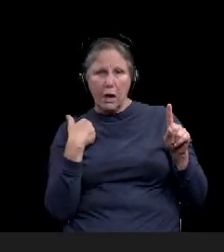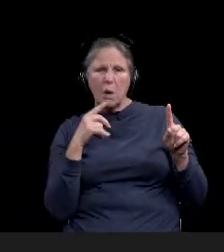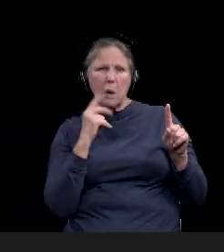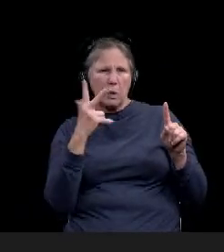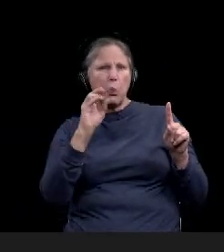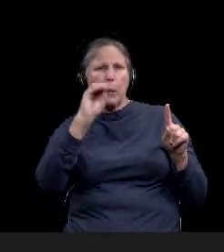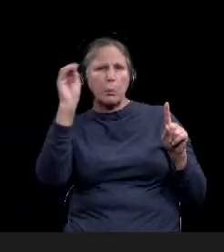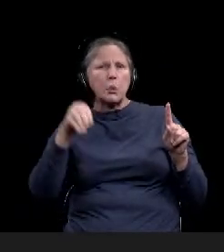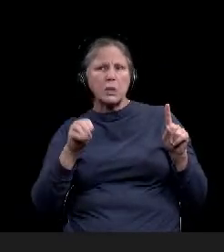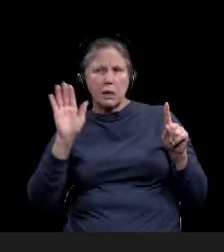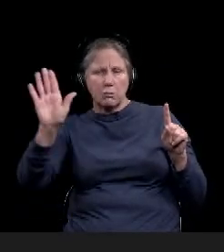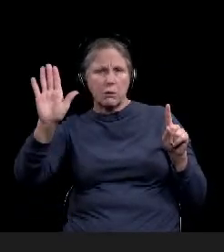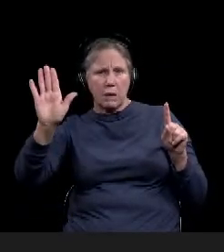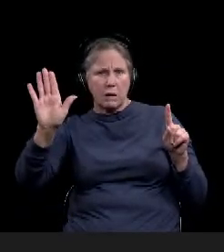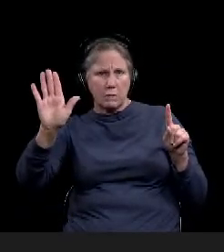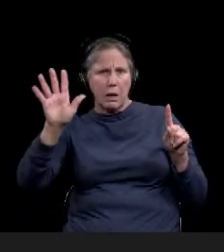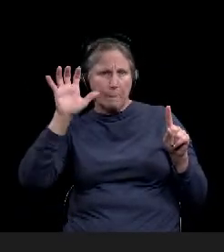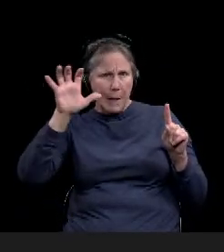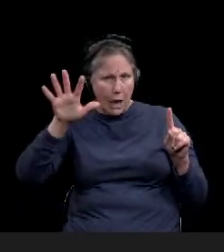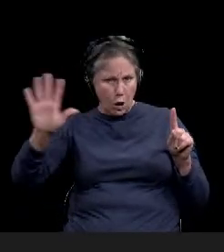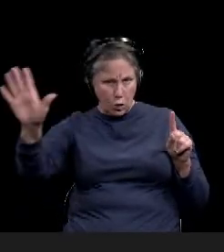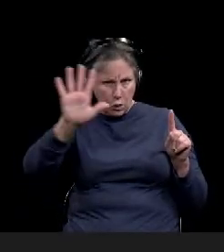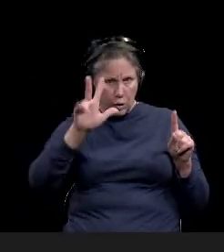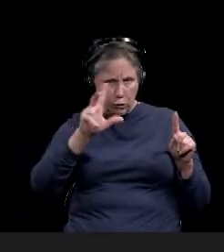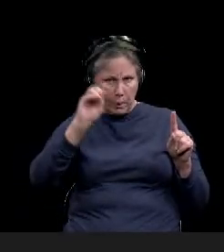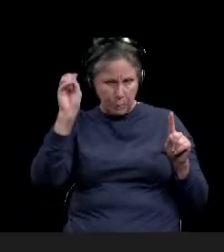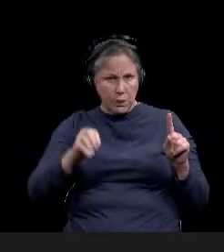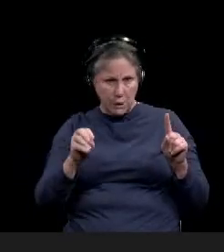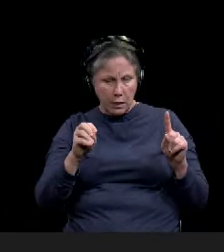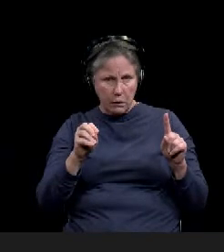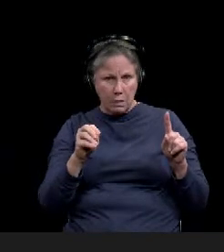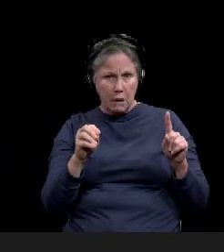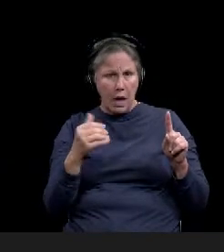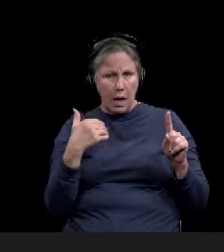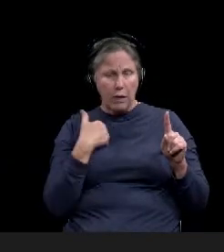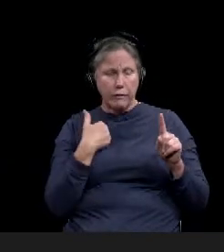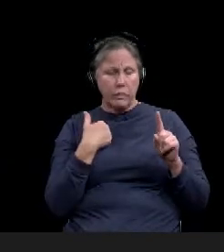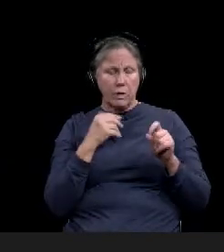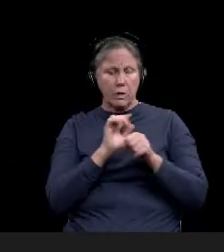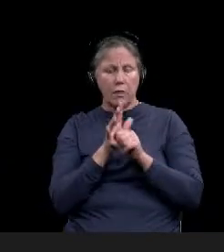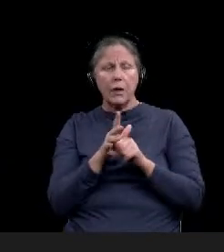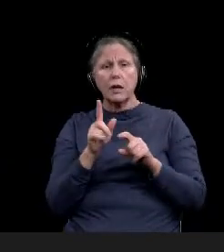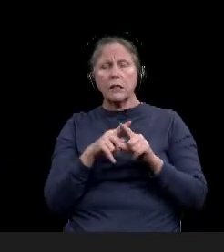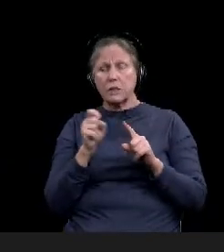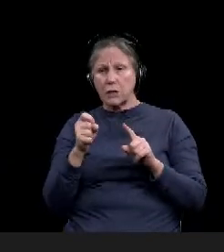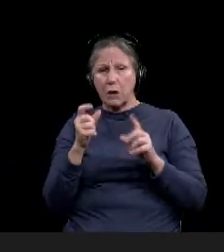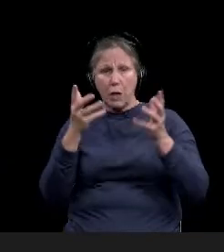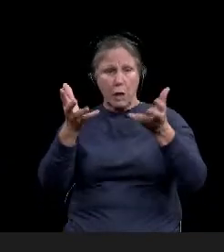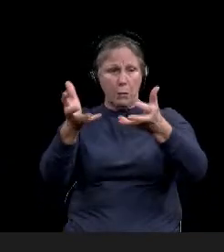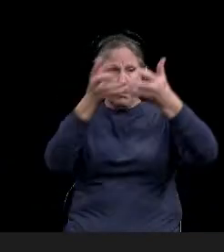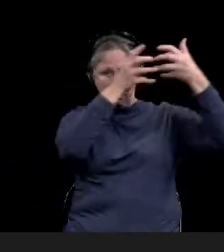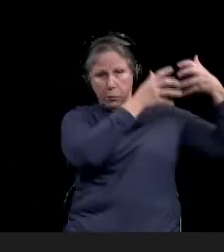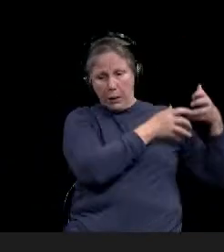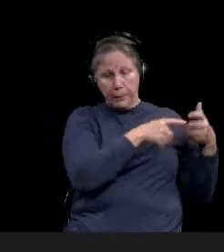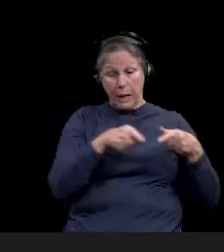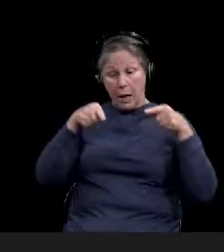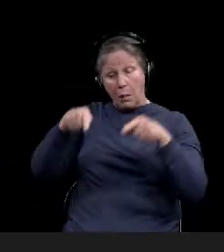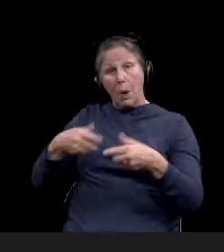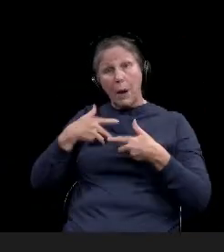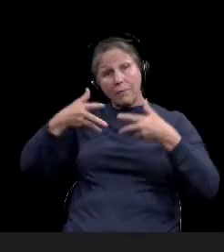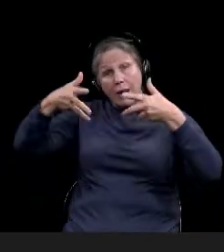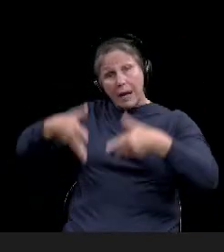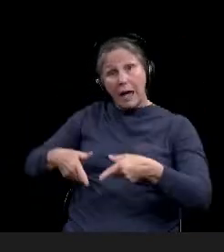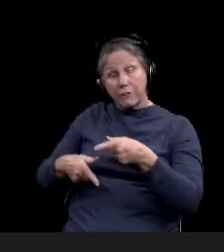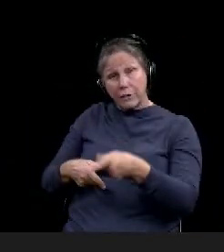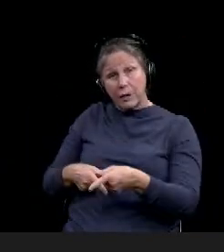3% positivity across all Baylor testing over the last seven days. So if you take those out and you take the remaining positive